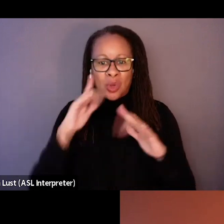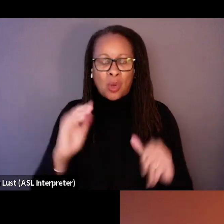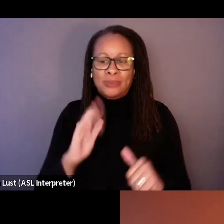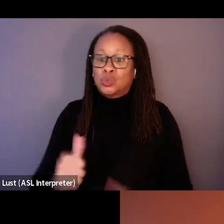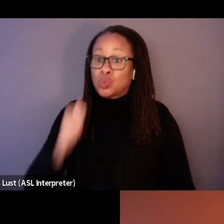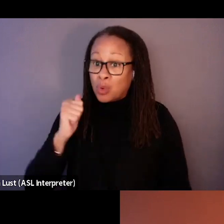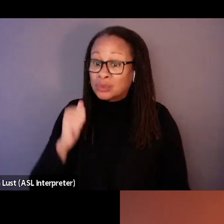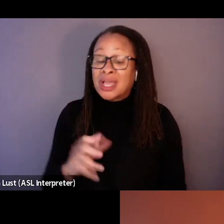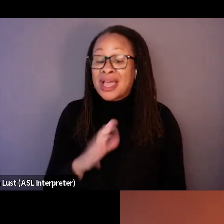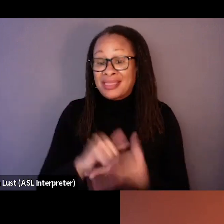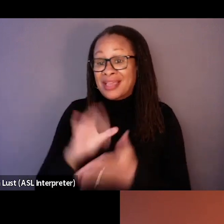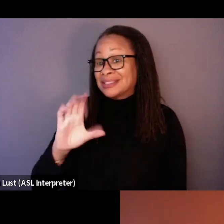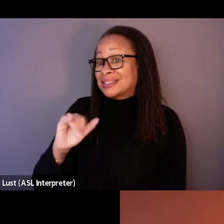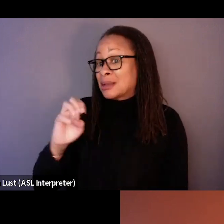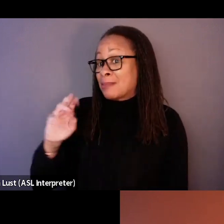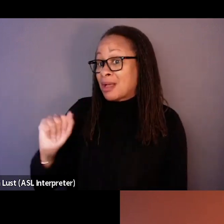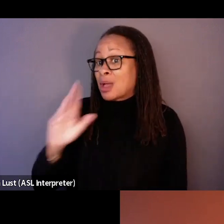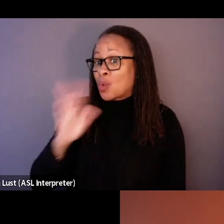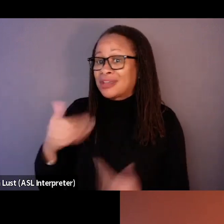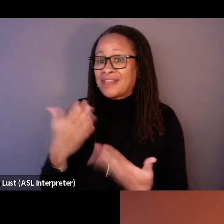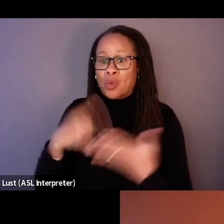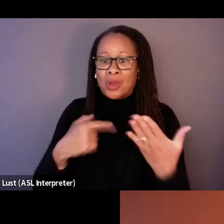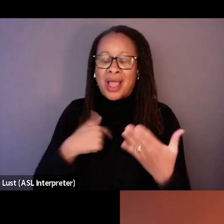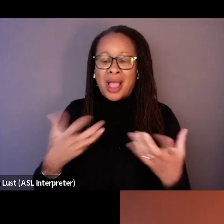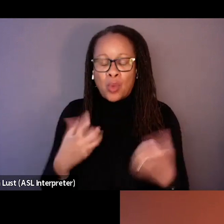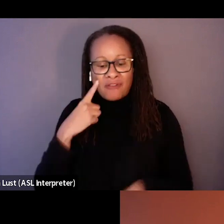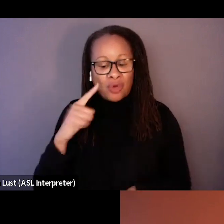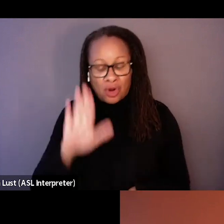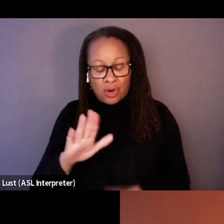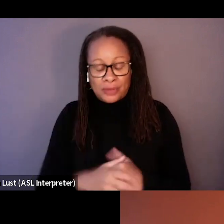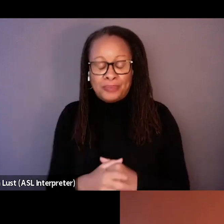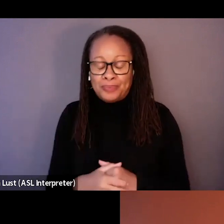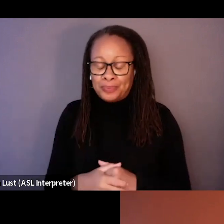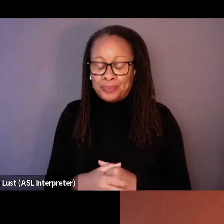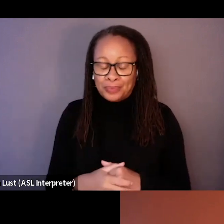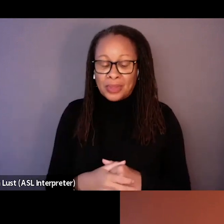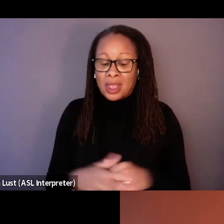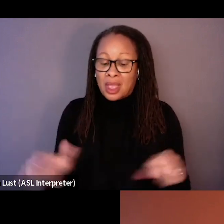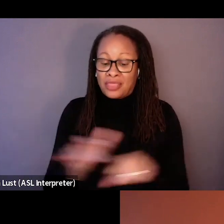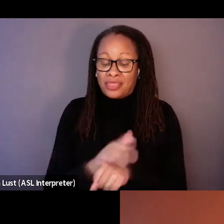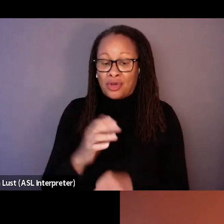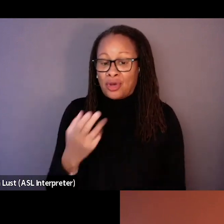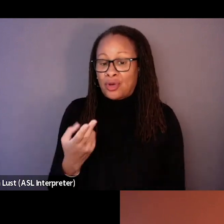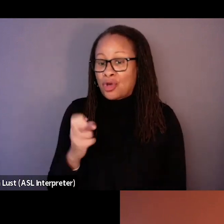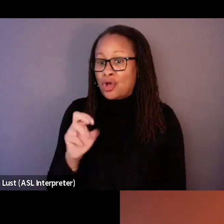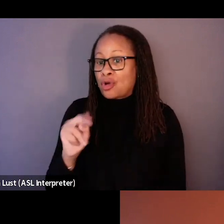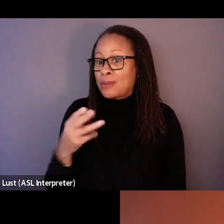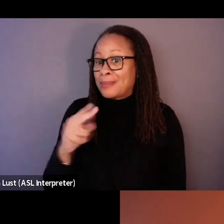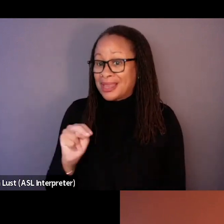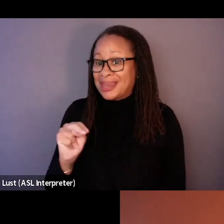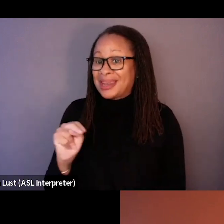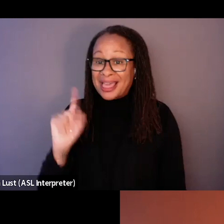not. And that cinema will give her what I want for her. Uh, the whole Herrmann, uh, theme,